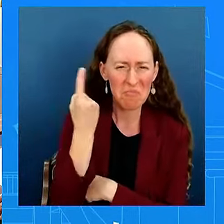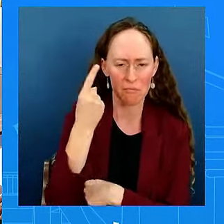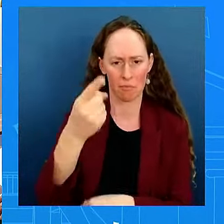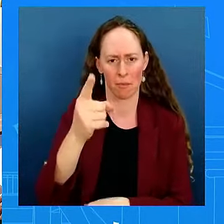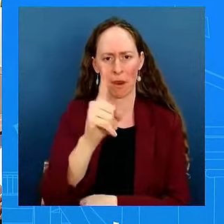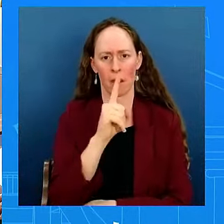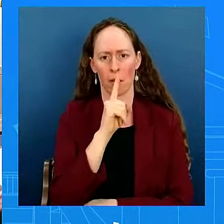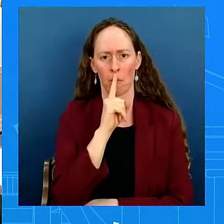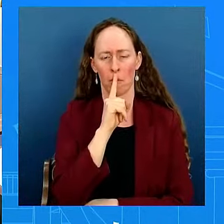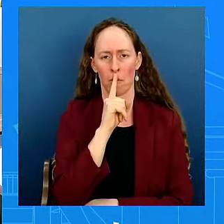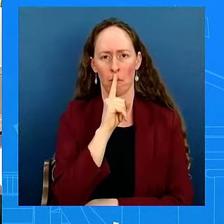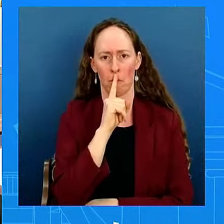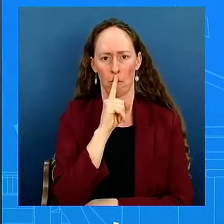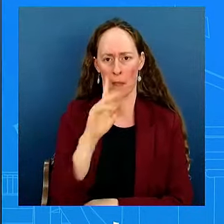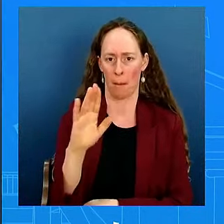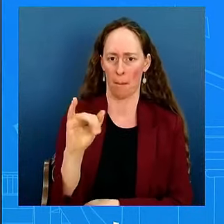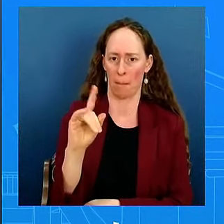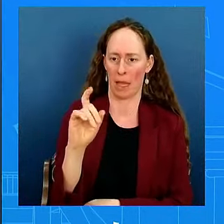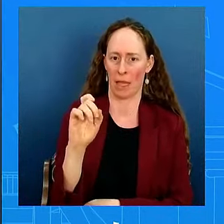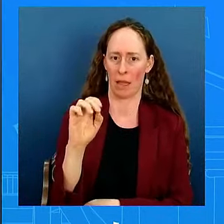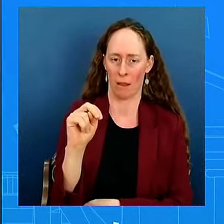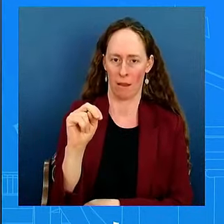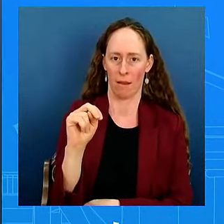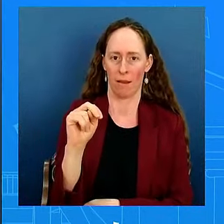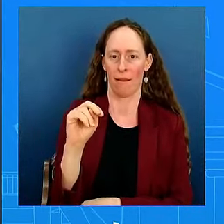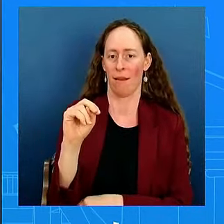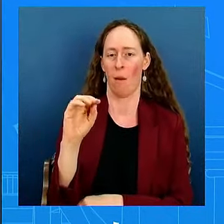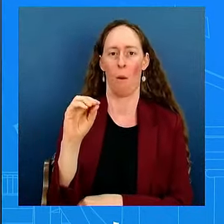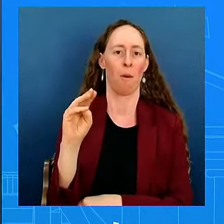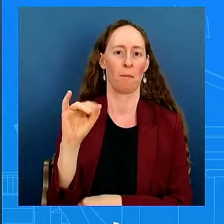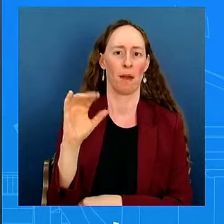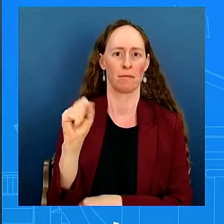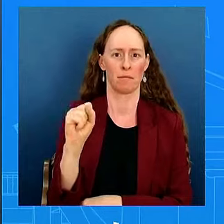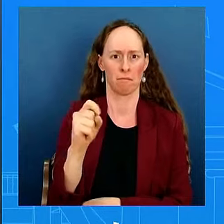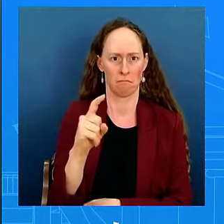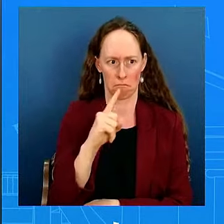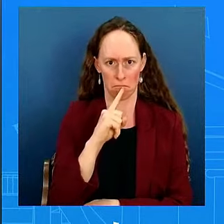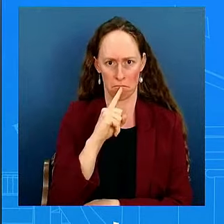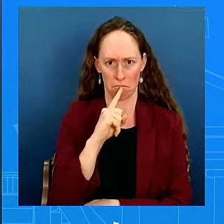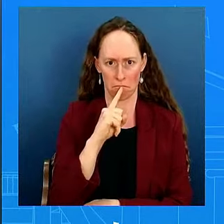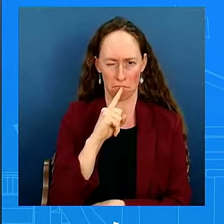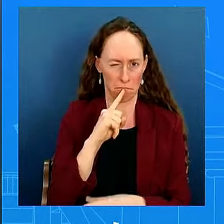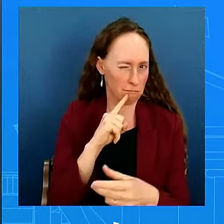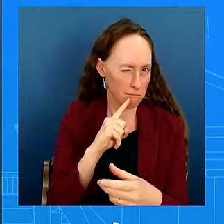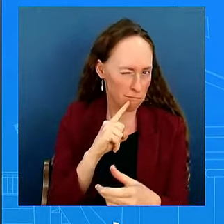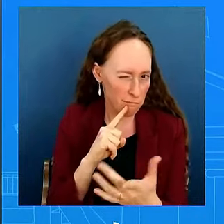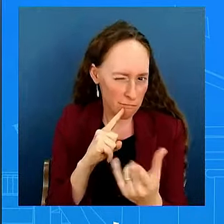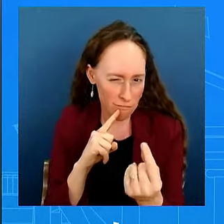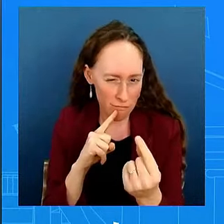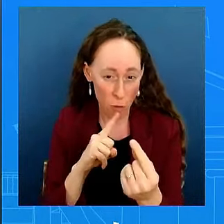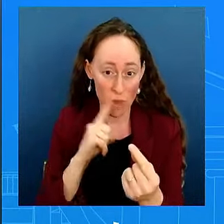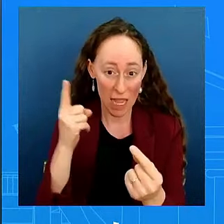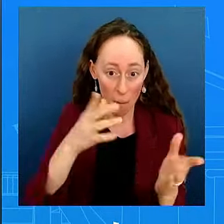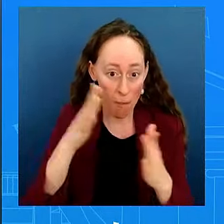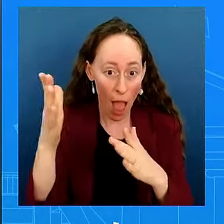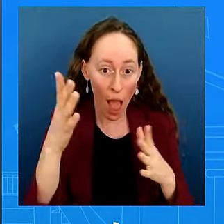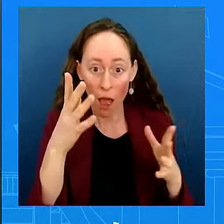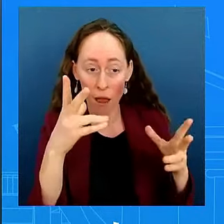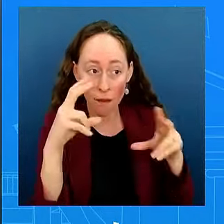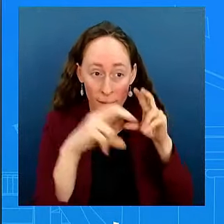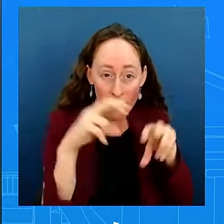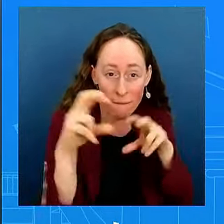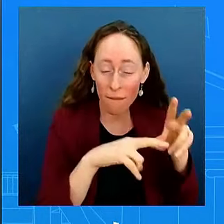of Bidenomics? Infrastructure spending is part of ensuring that every community in the country, you have safe